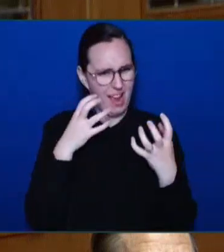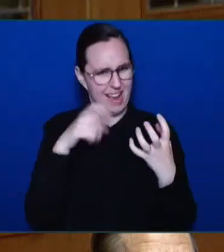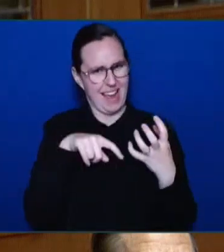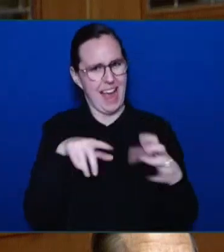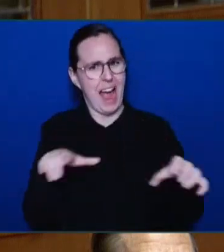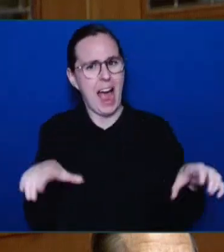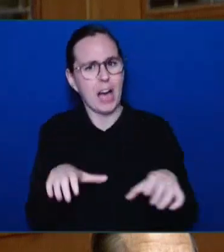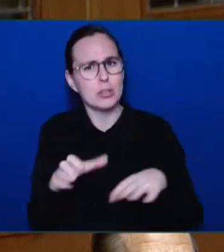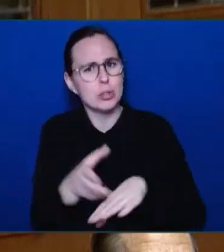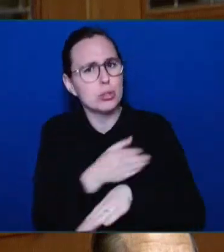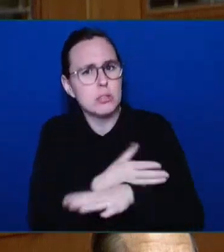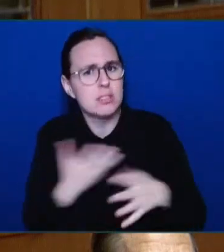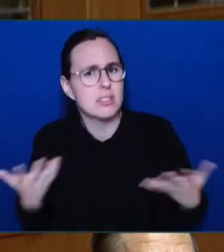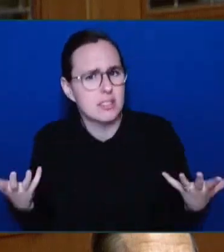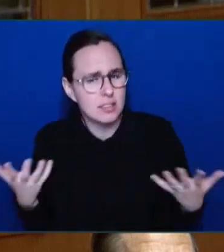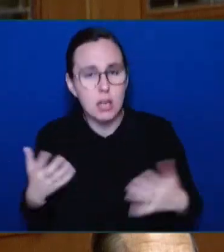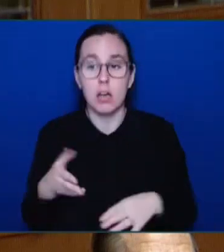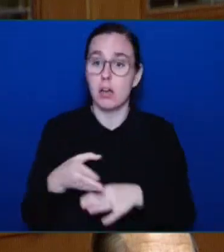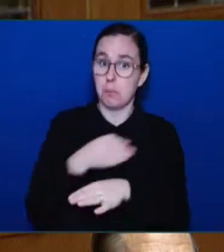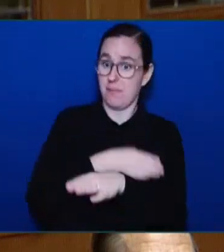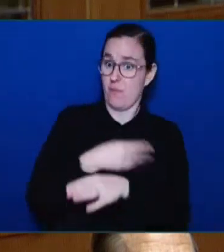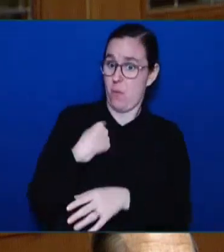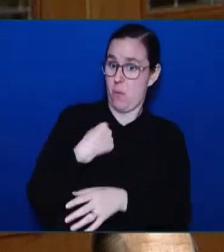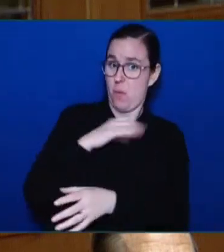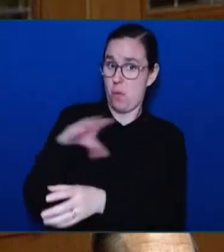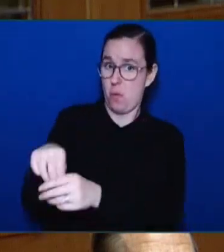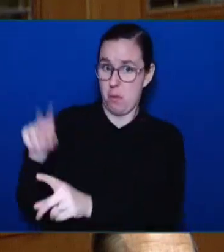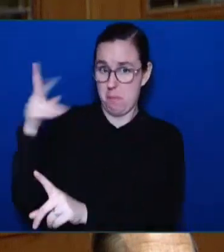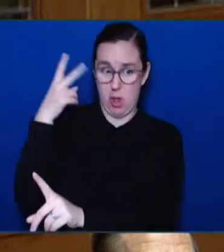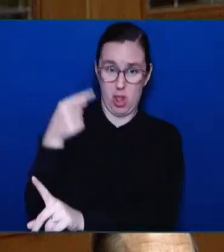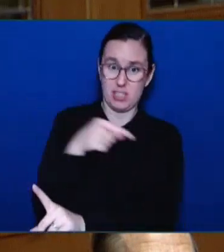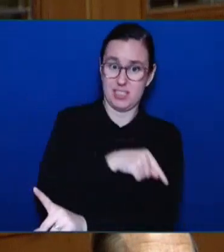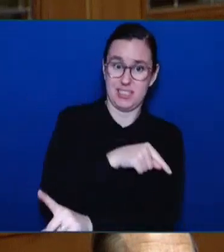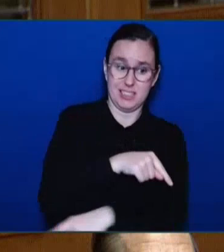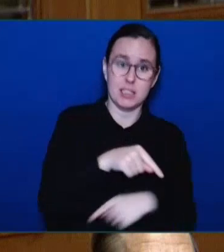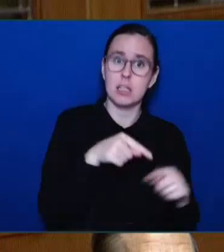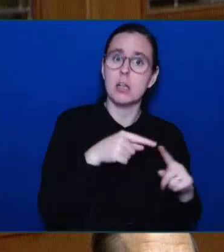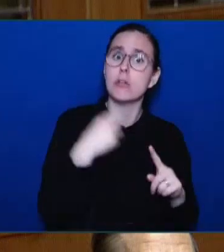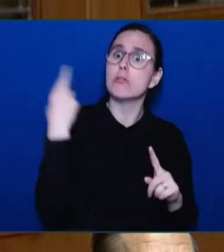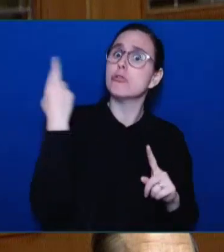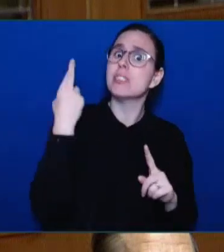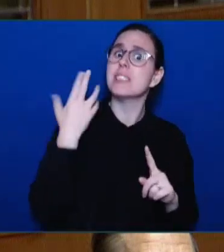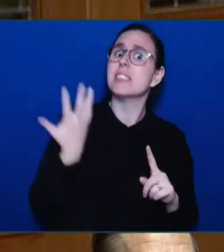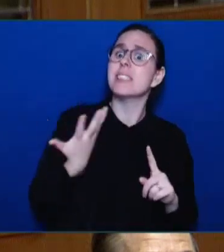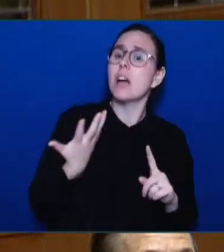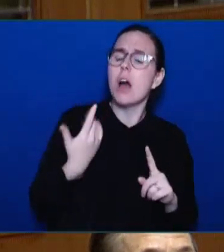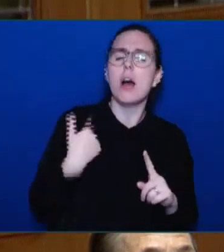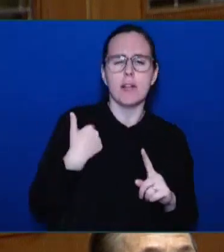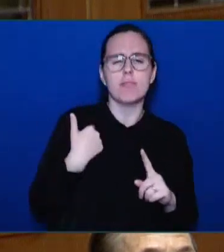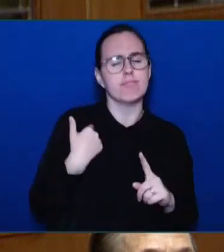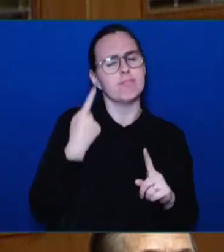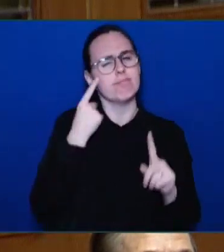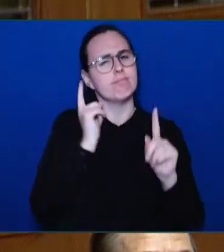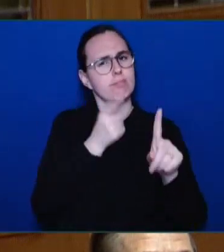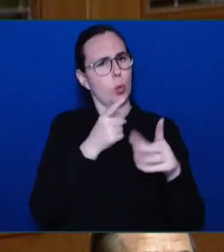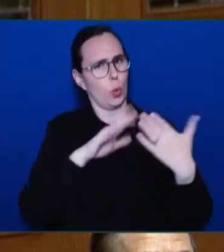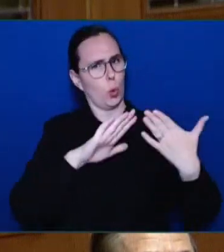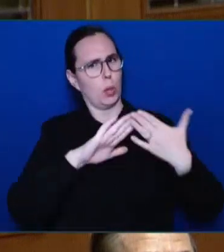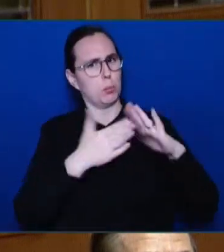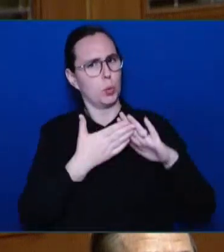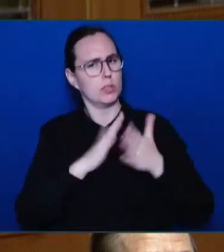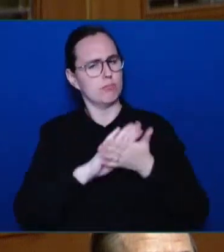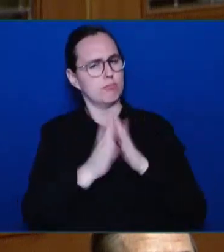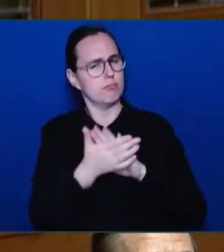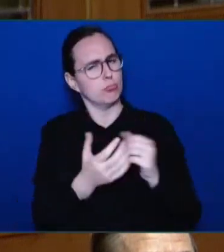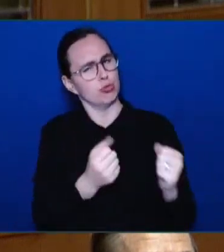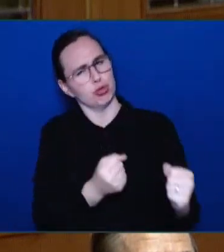built community, not tear it apart. Let all of us commit to rejecting populism and the